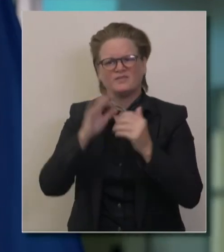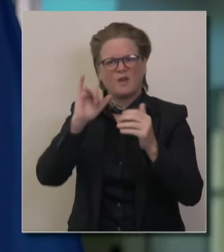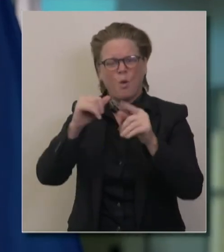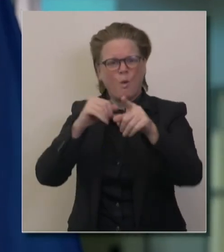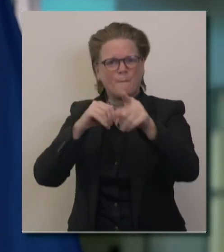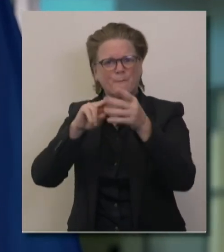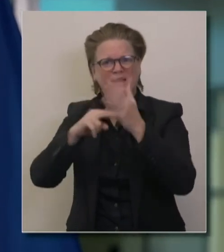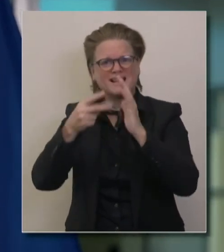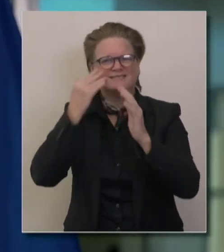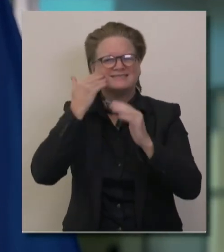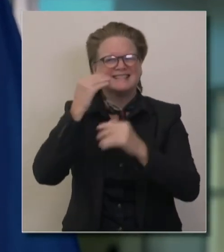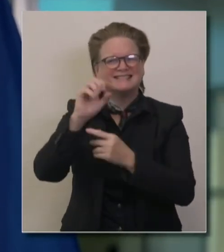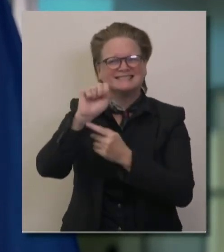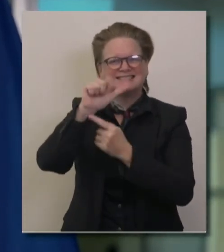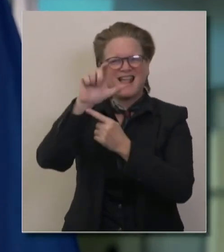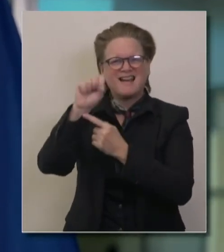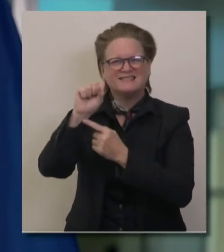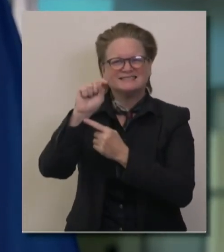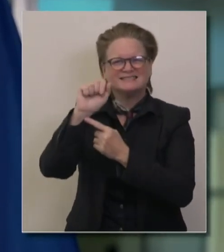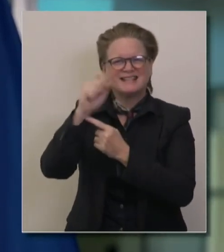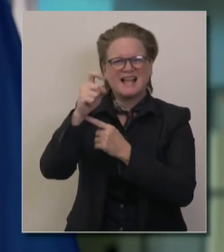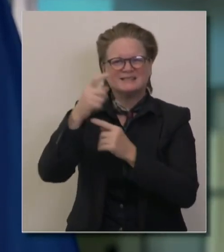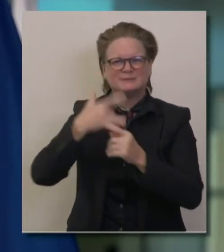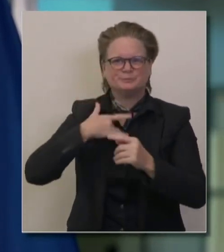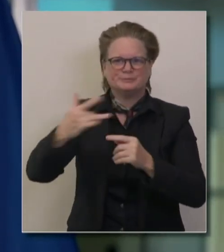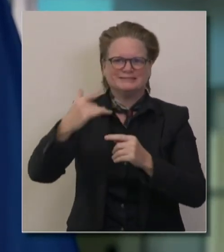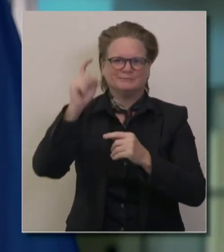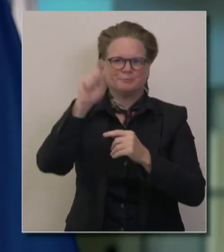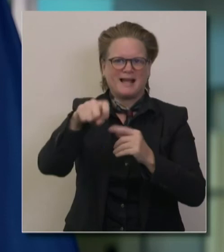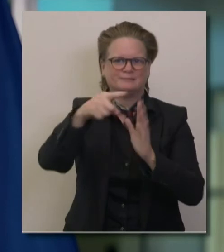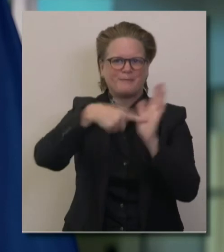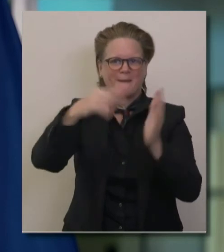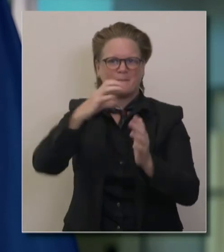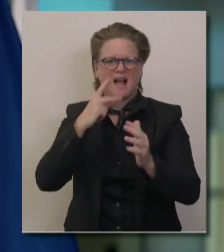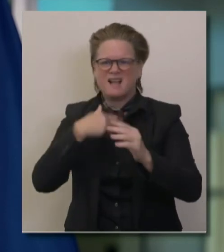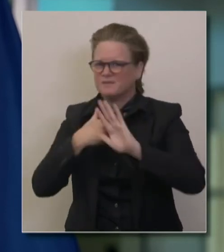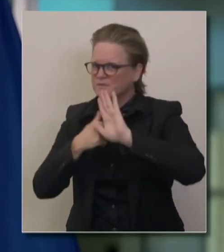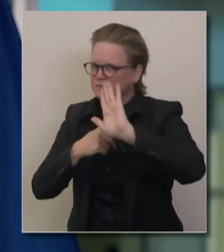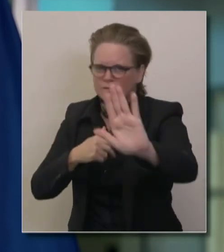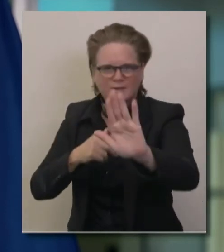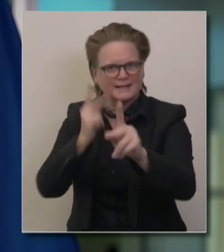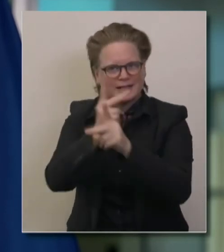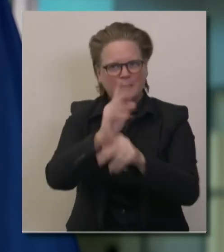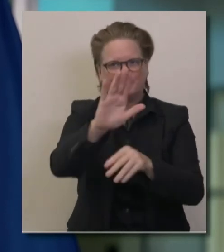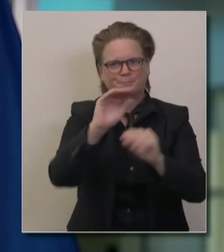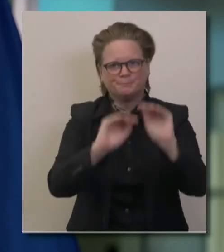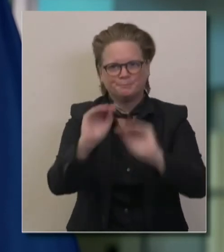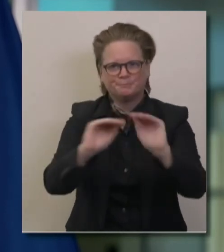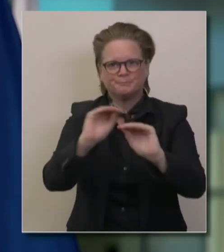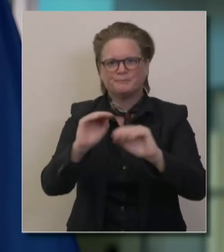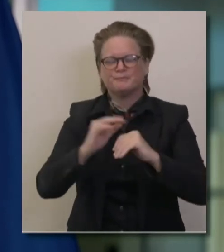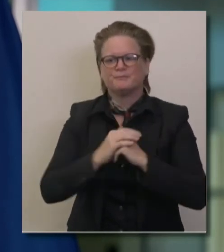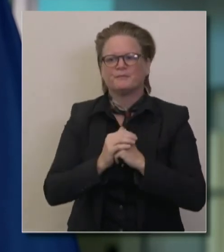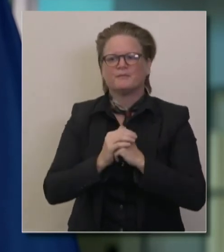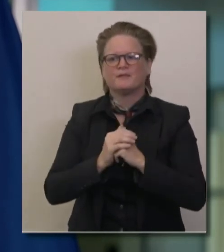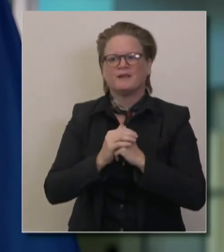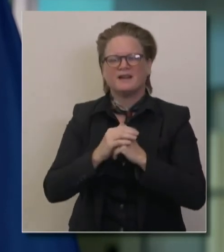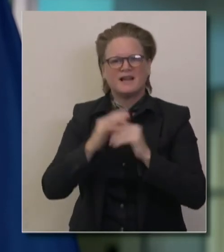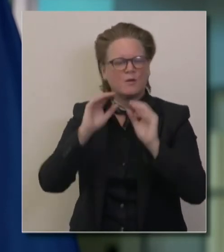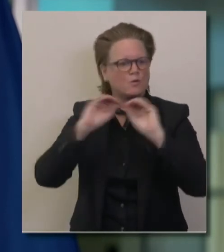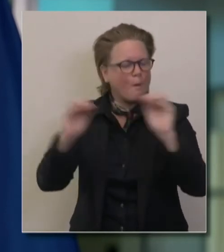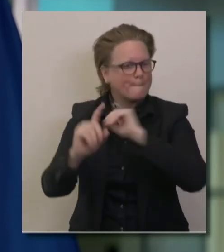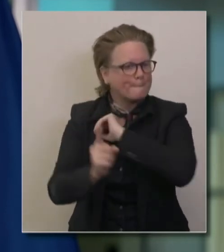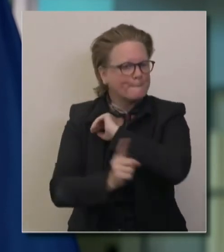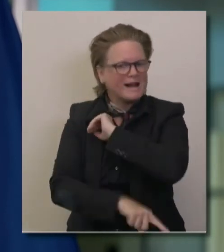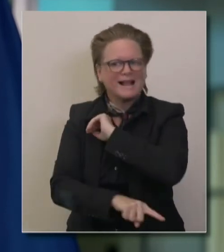allowing people that have collected sales tax in the past an additional 90 days without penalty and without any fees associated to